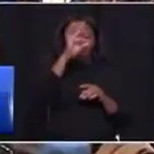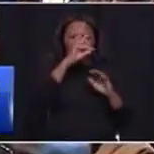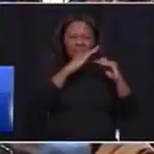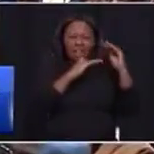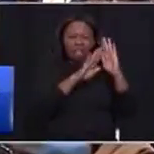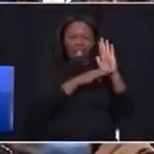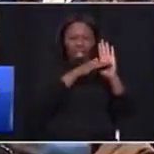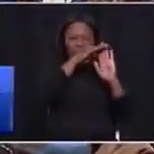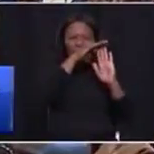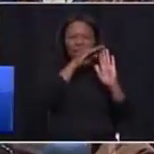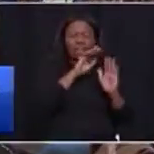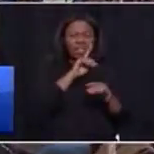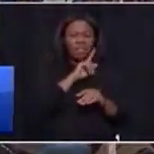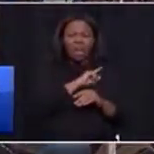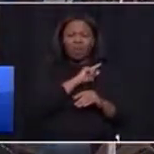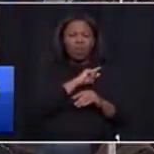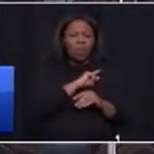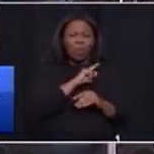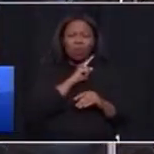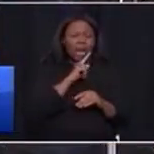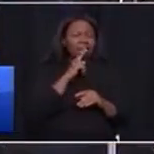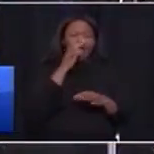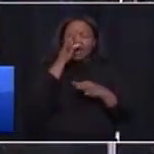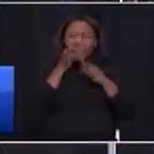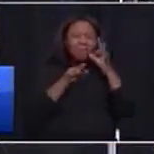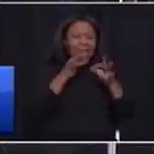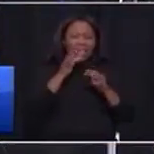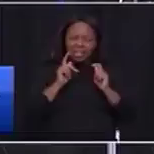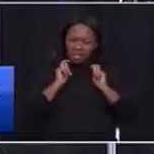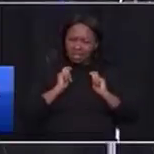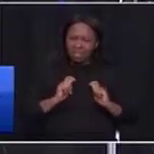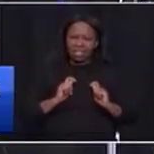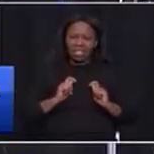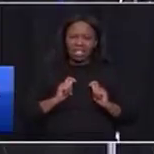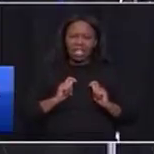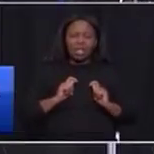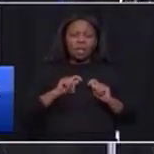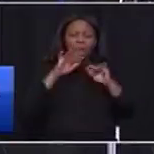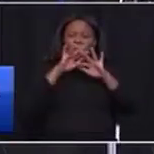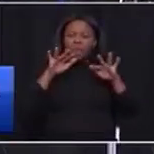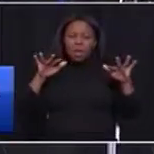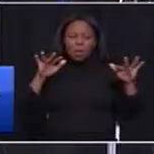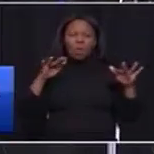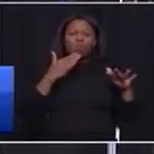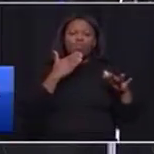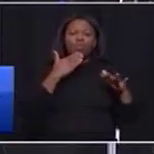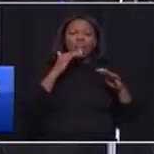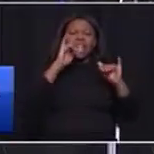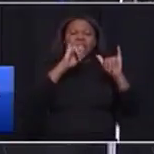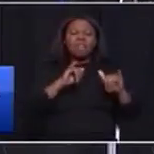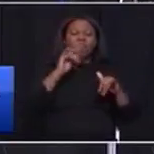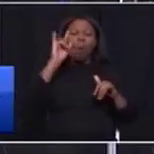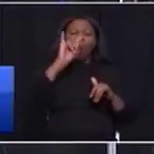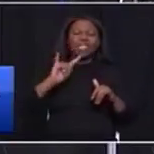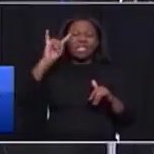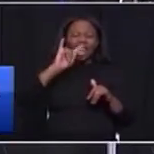to explain why is nothing being done to improve the conditions of our people living in hostels. So,